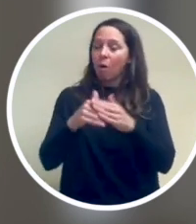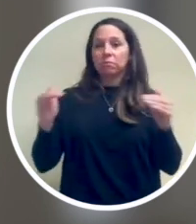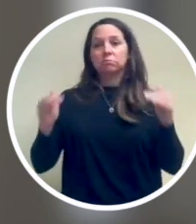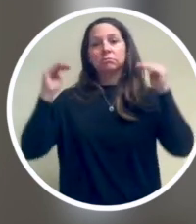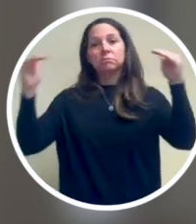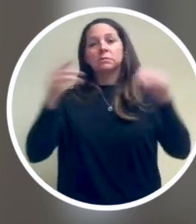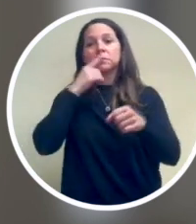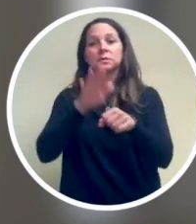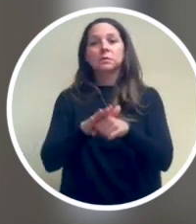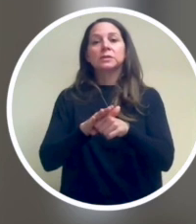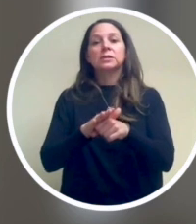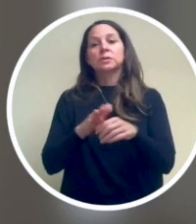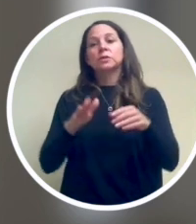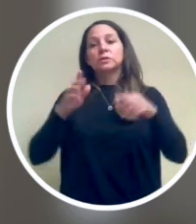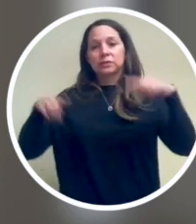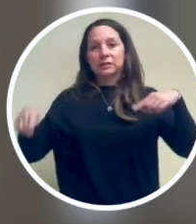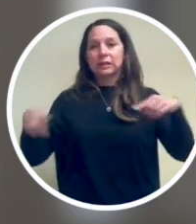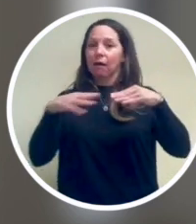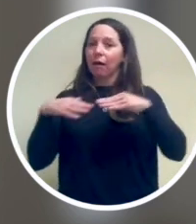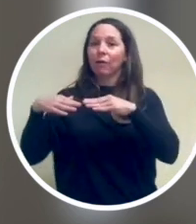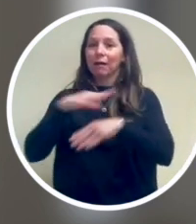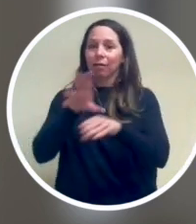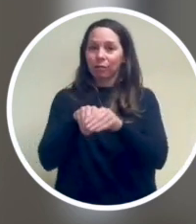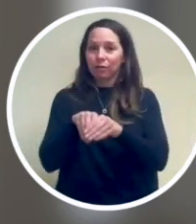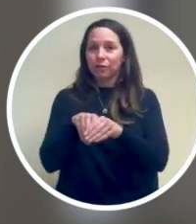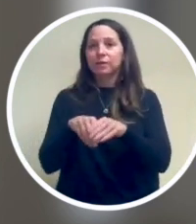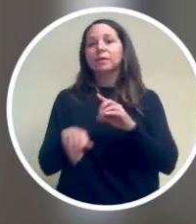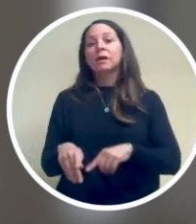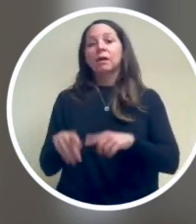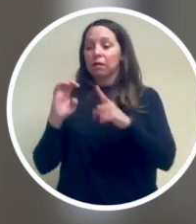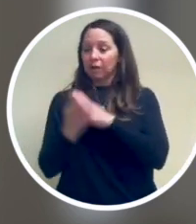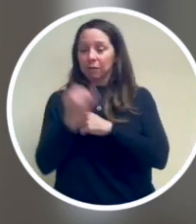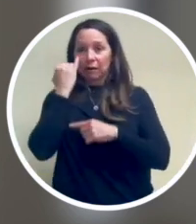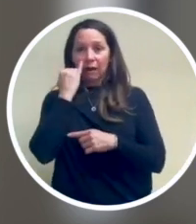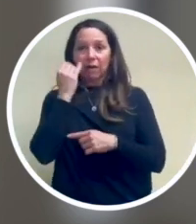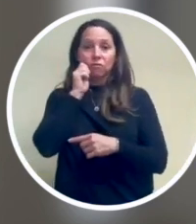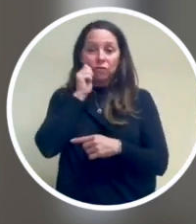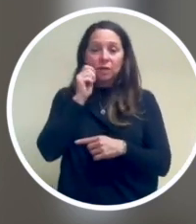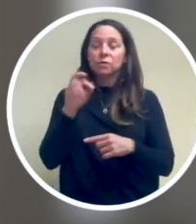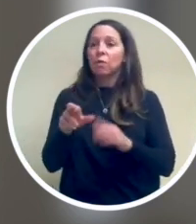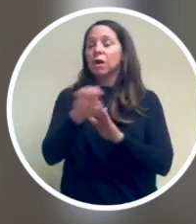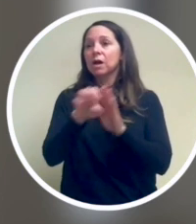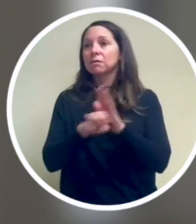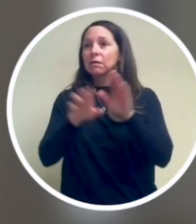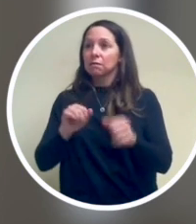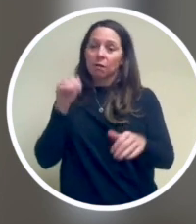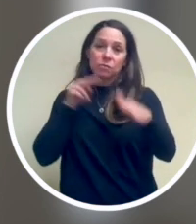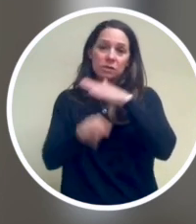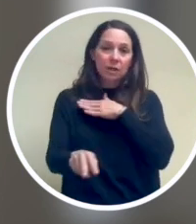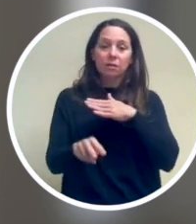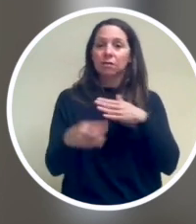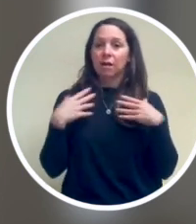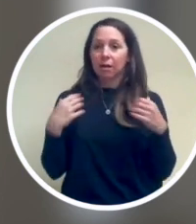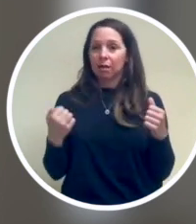advanced by our commitment to diversity, equity, and inclusion. In an environment where one's race or ethnicity may predict